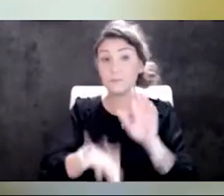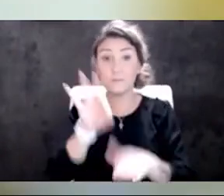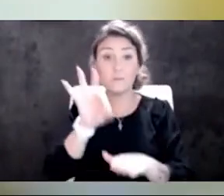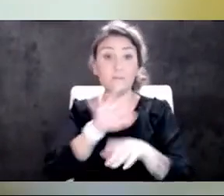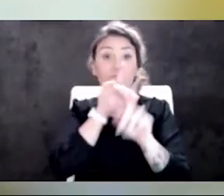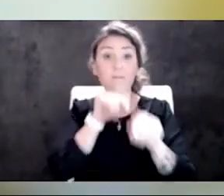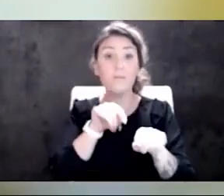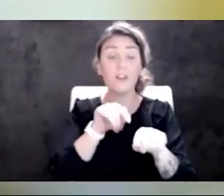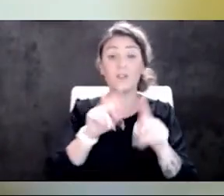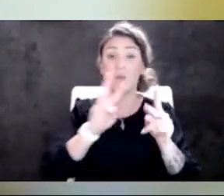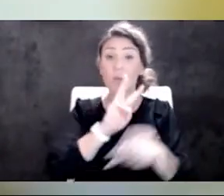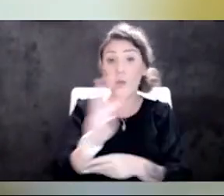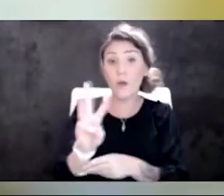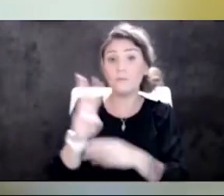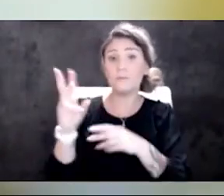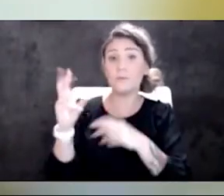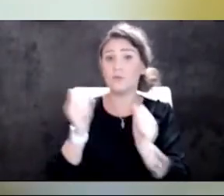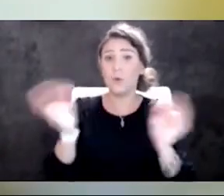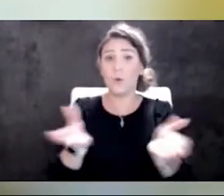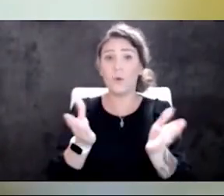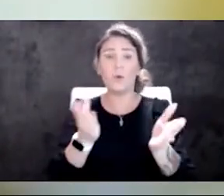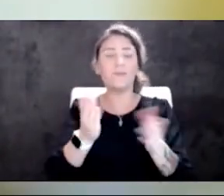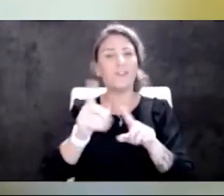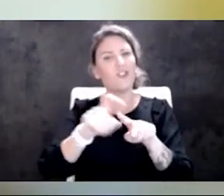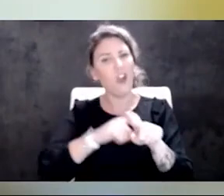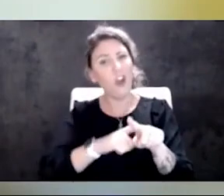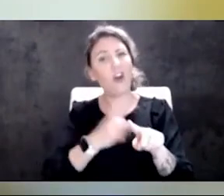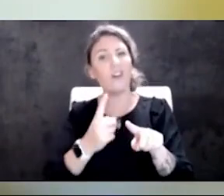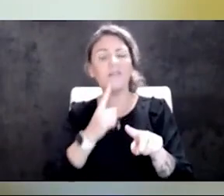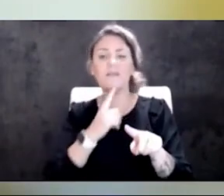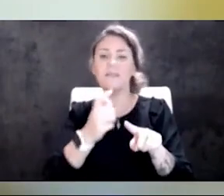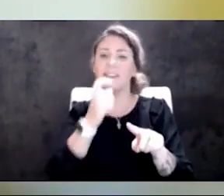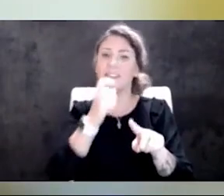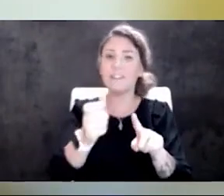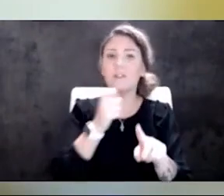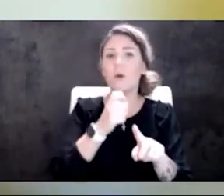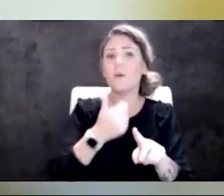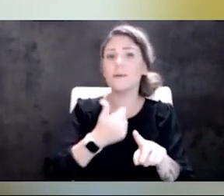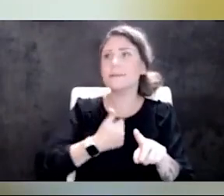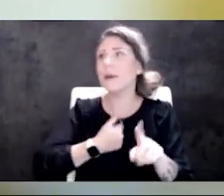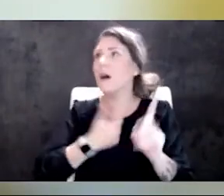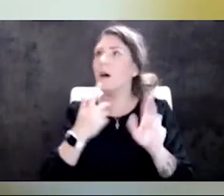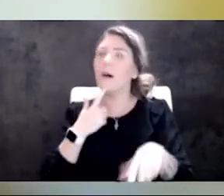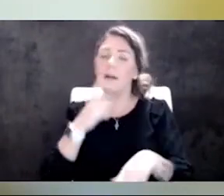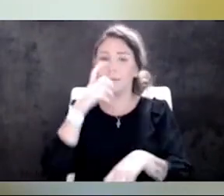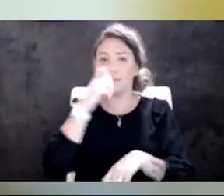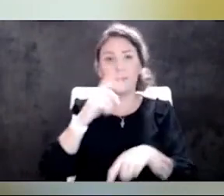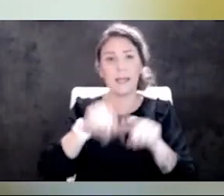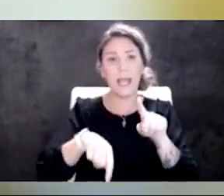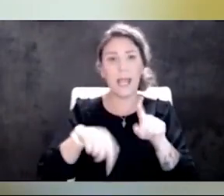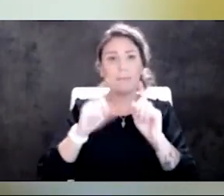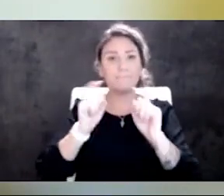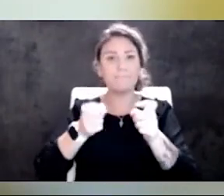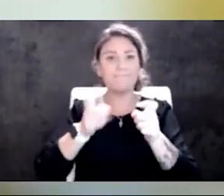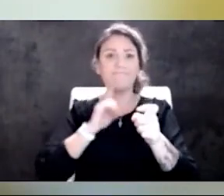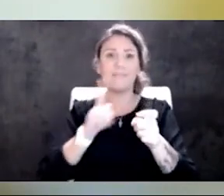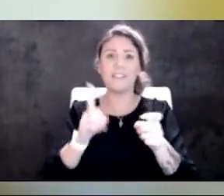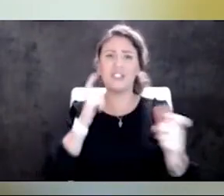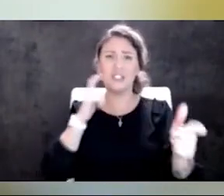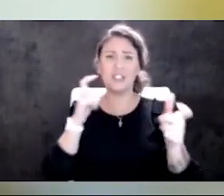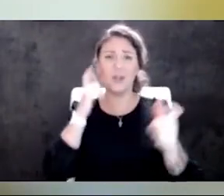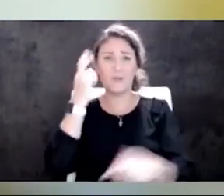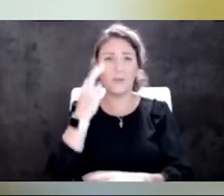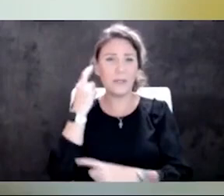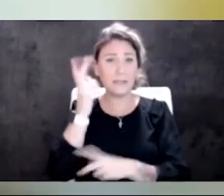website, we would strongly encourage you to give us that call. Don't self defer. Don't assume that you can't donate. Um, that's a huge reason why people